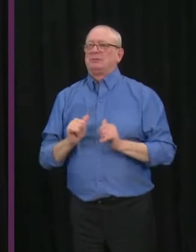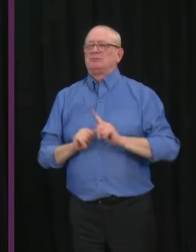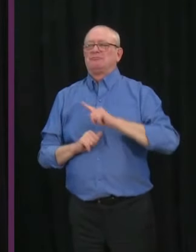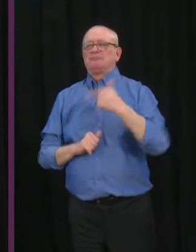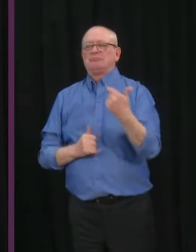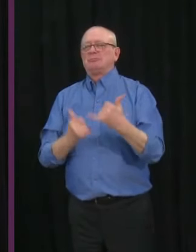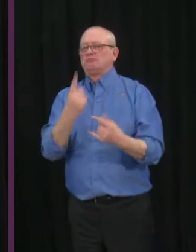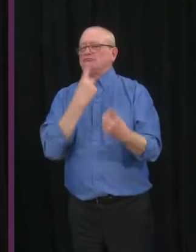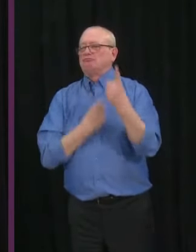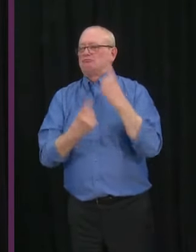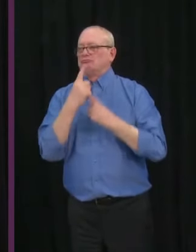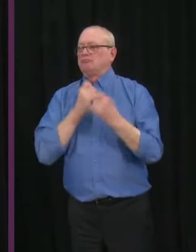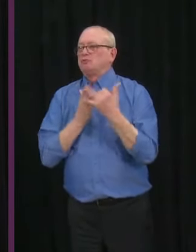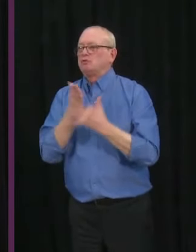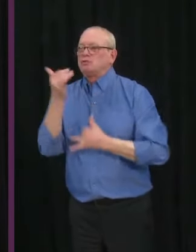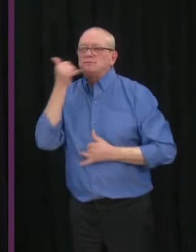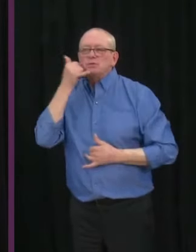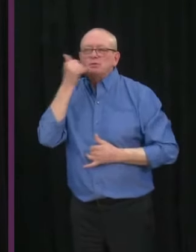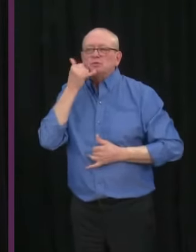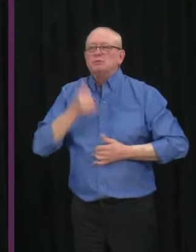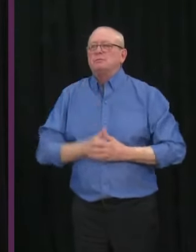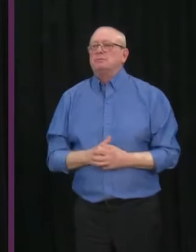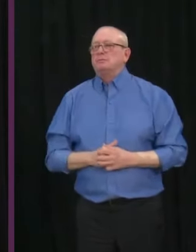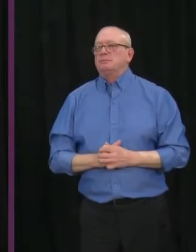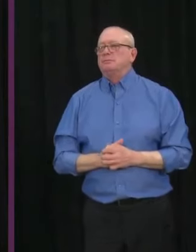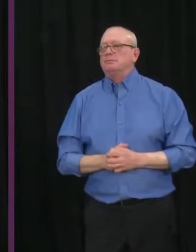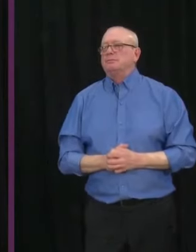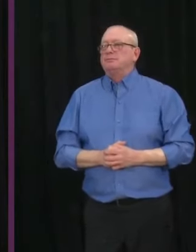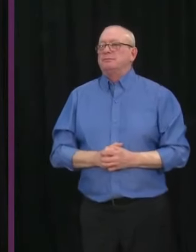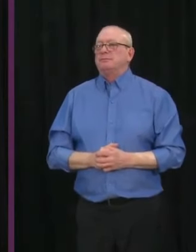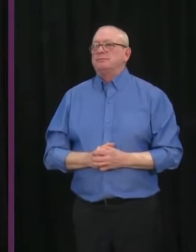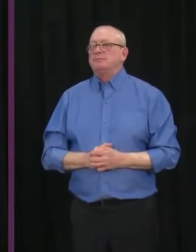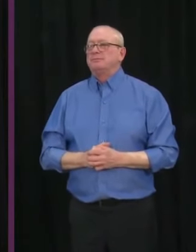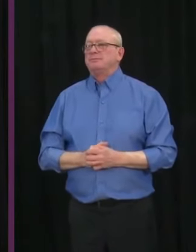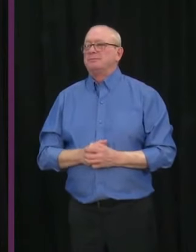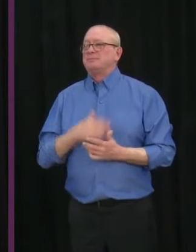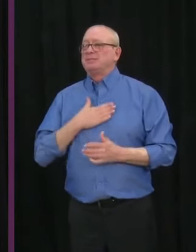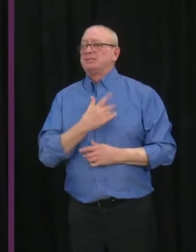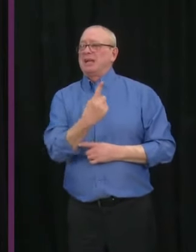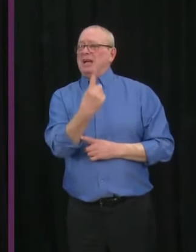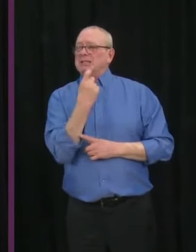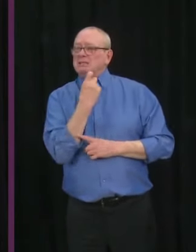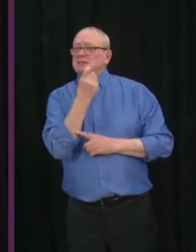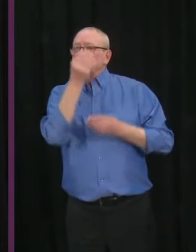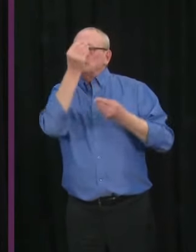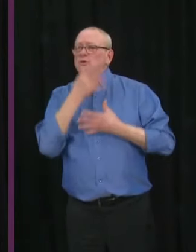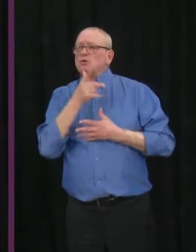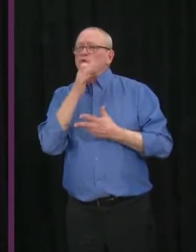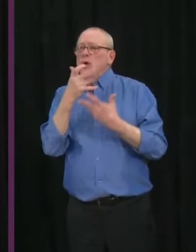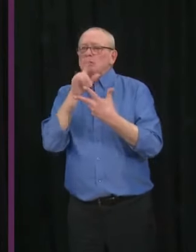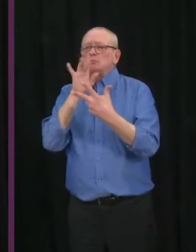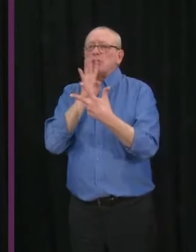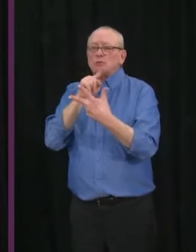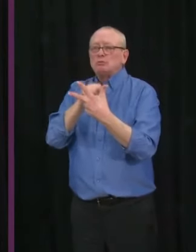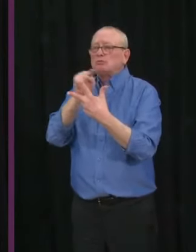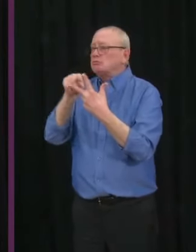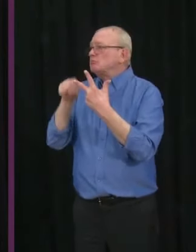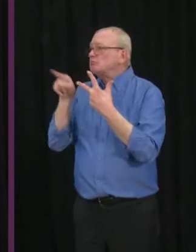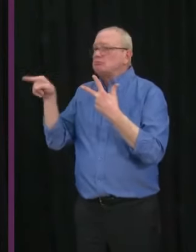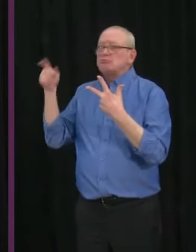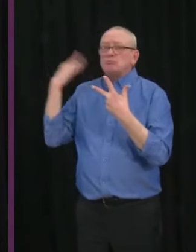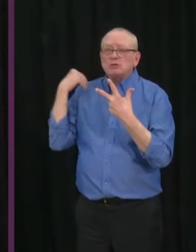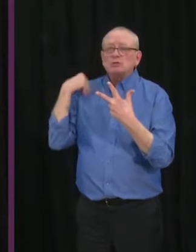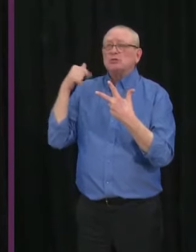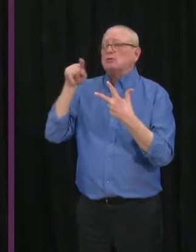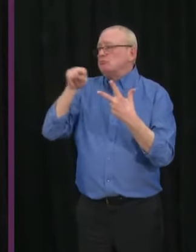Alright, we'll go to the phone now. Please direct your question to either Minister Shandro, Minister Schweitzer, or Dr. Hinsha. Operator, could you put